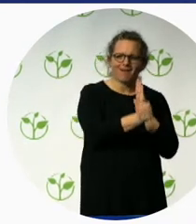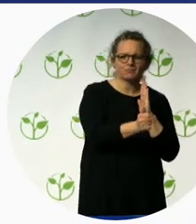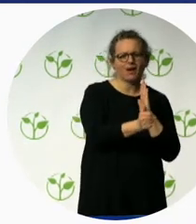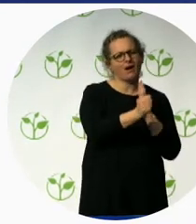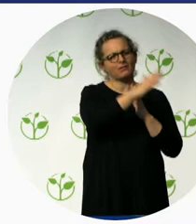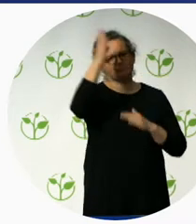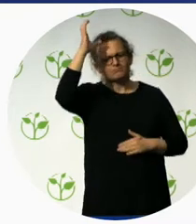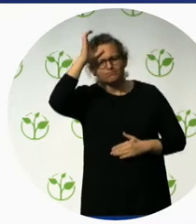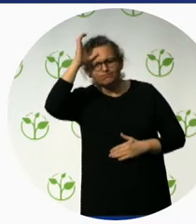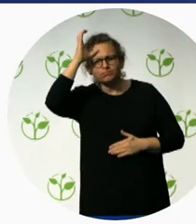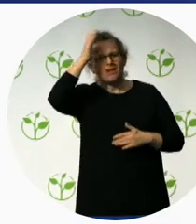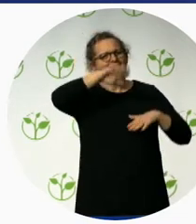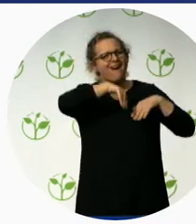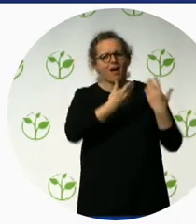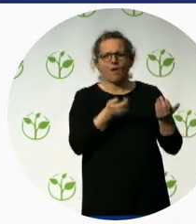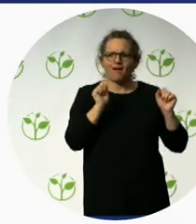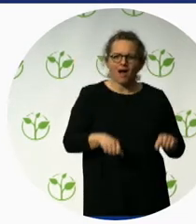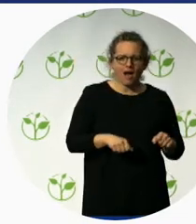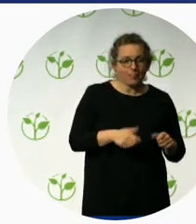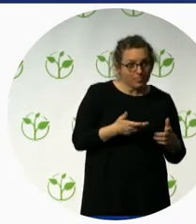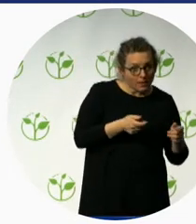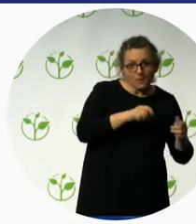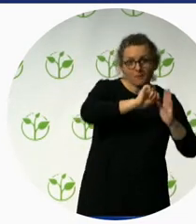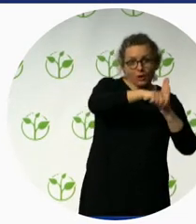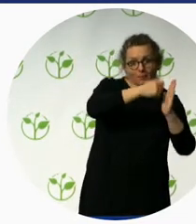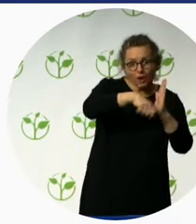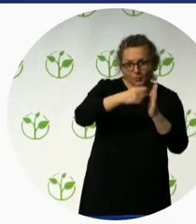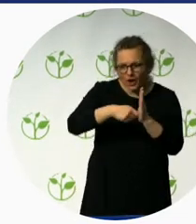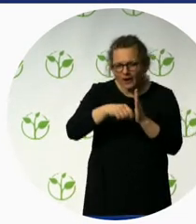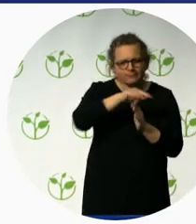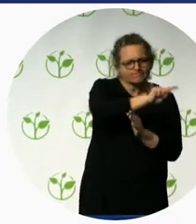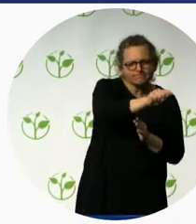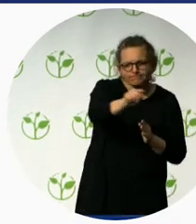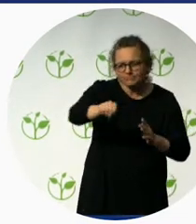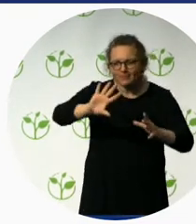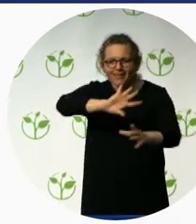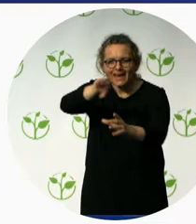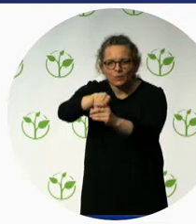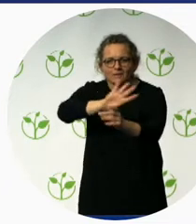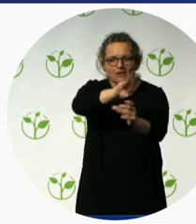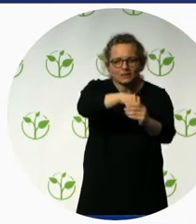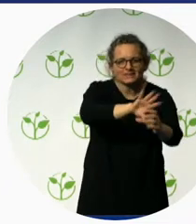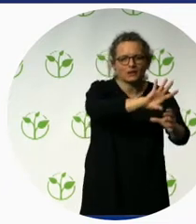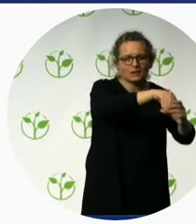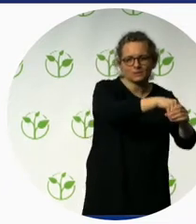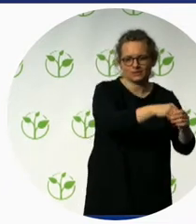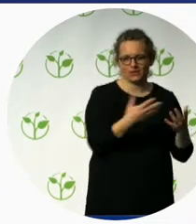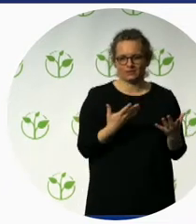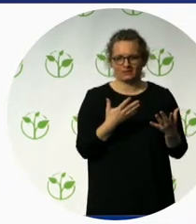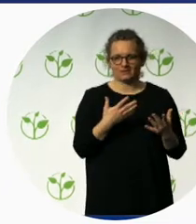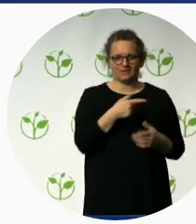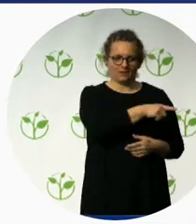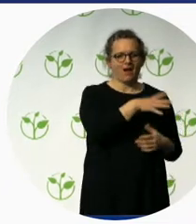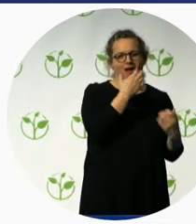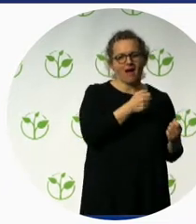with inclusive policies. Awareness raising is probably the, she's perhaps the queen of